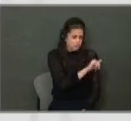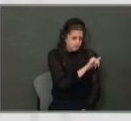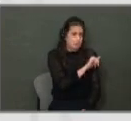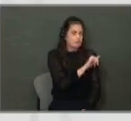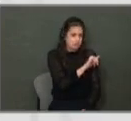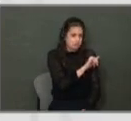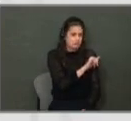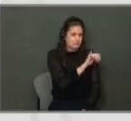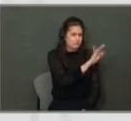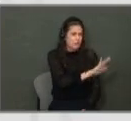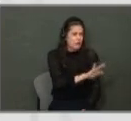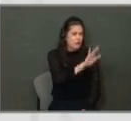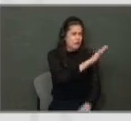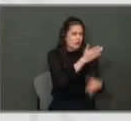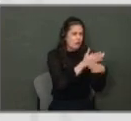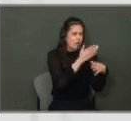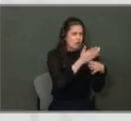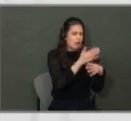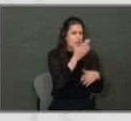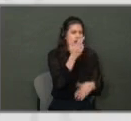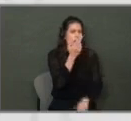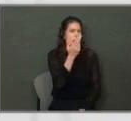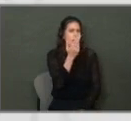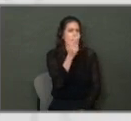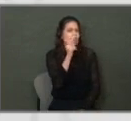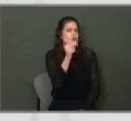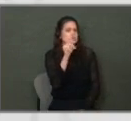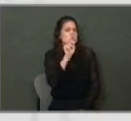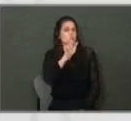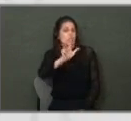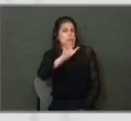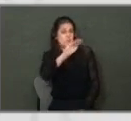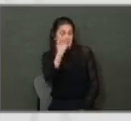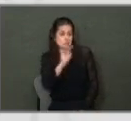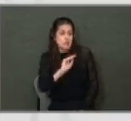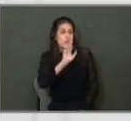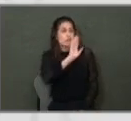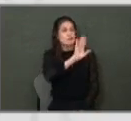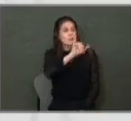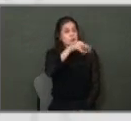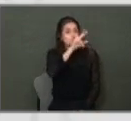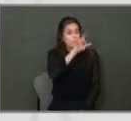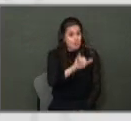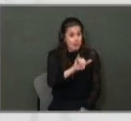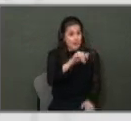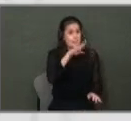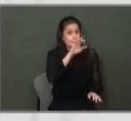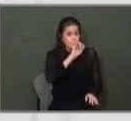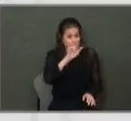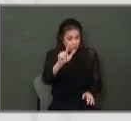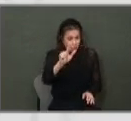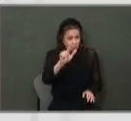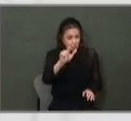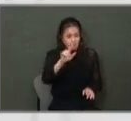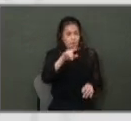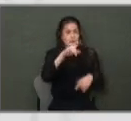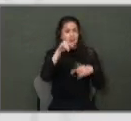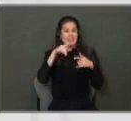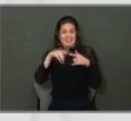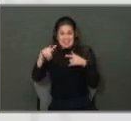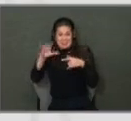It comes out to about 13.3% of your July bill would get credited on your October bill.